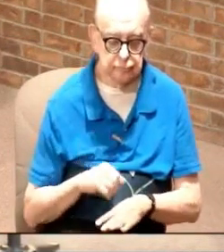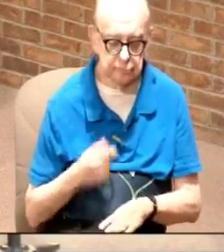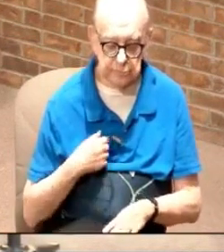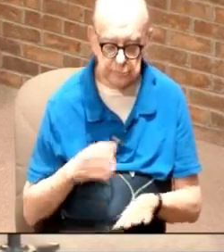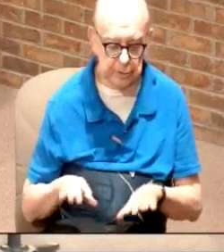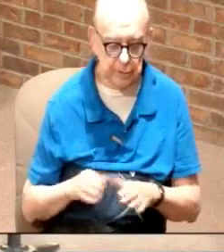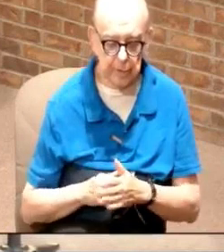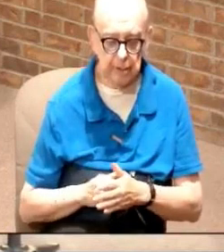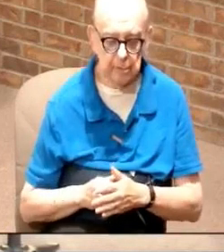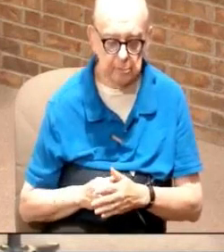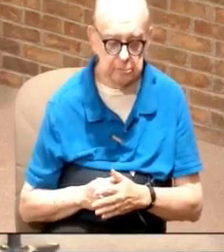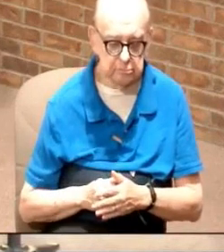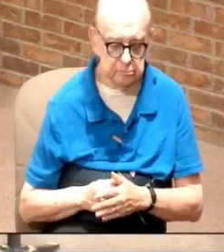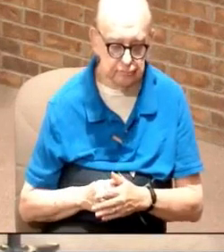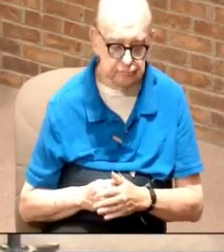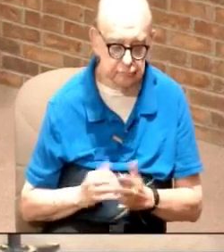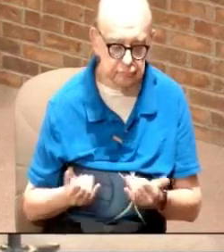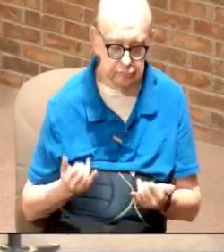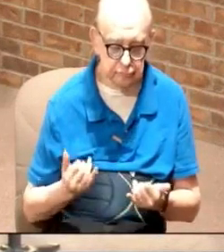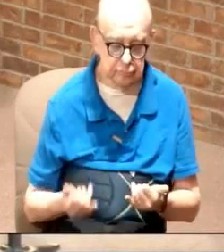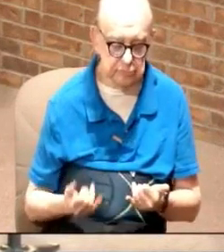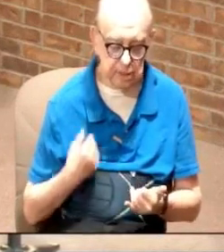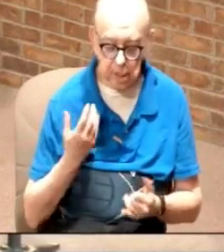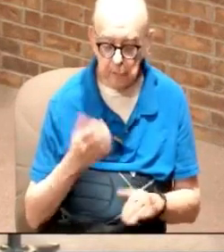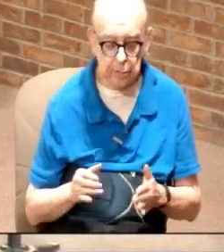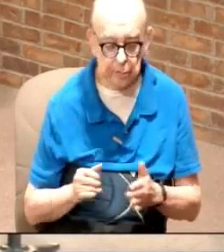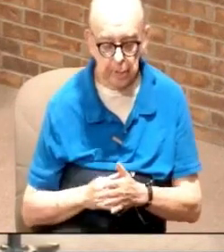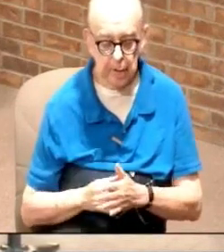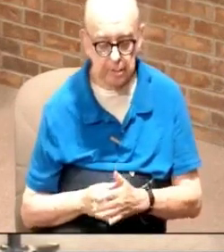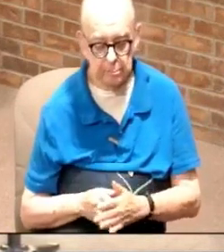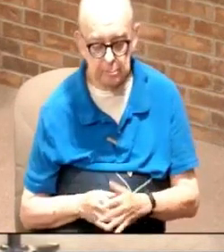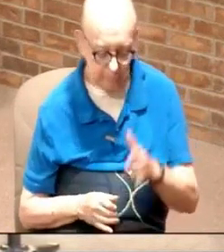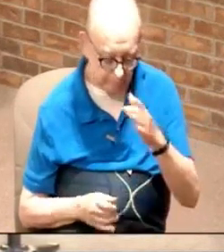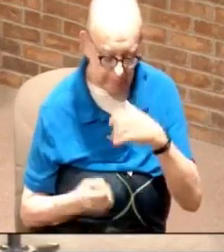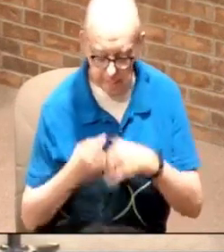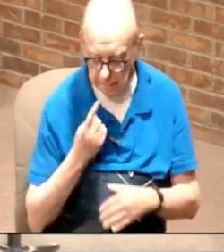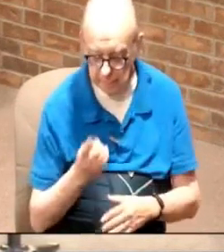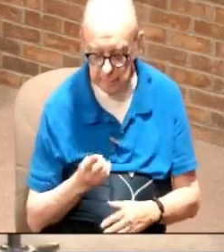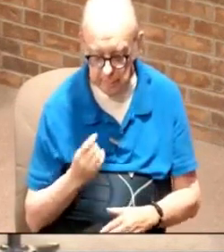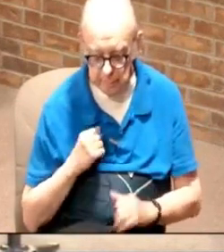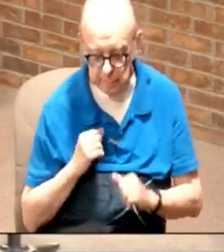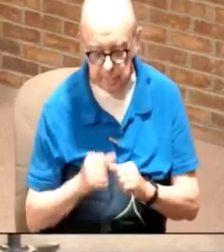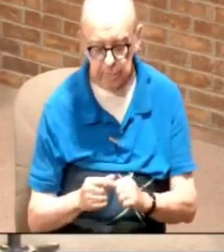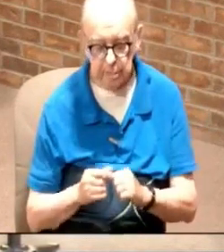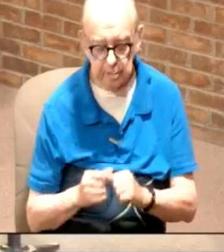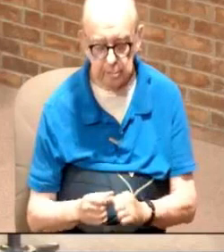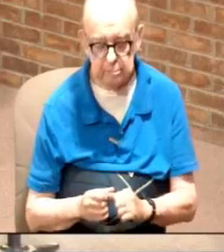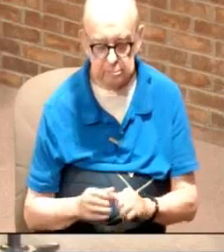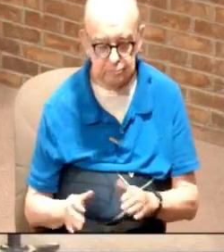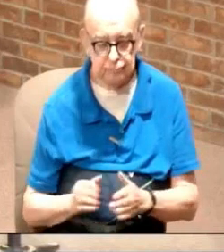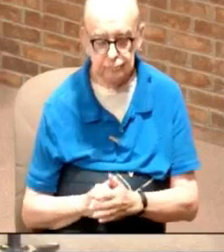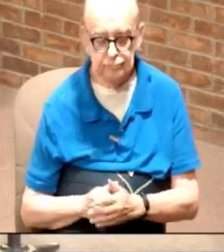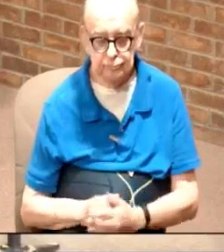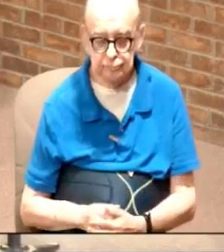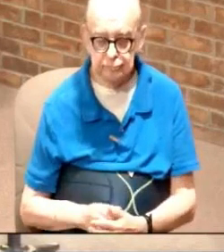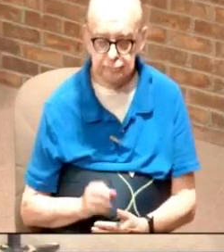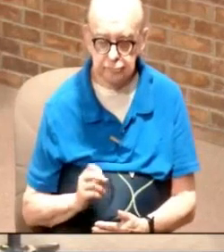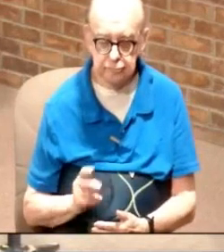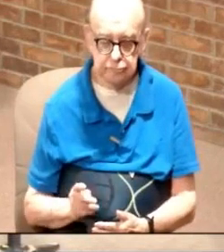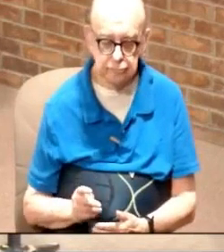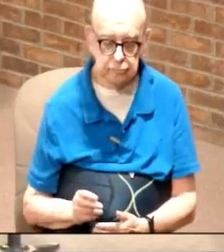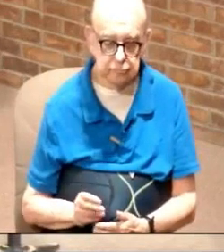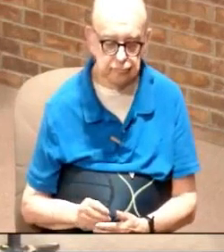to do that and he says and that's what I'll do I will continue to do that okay